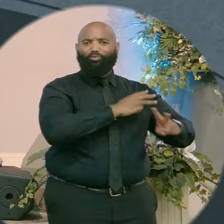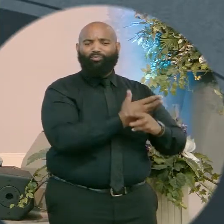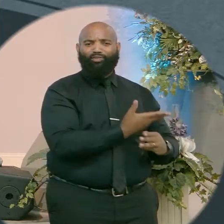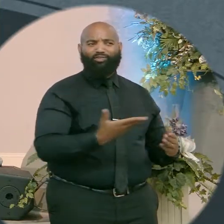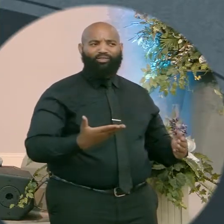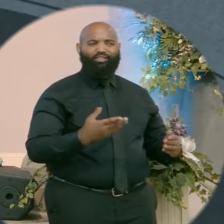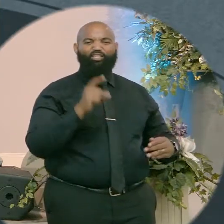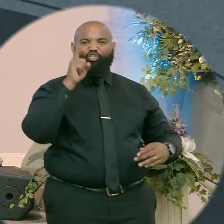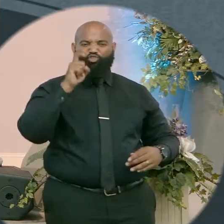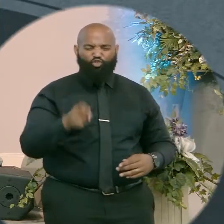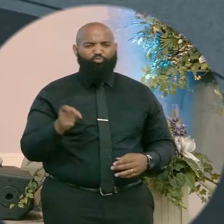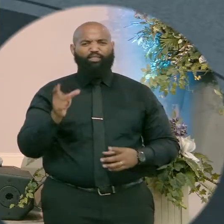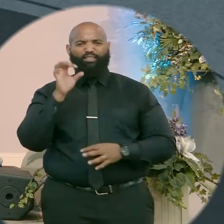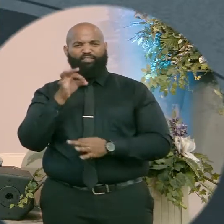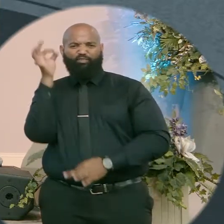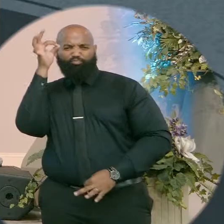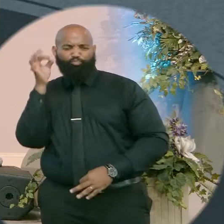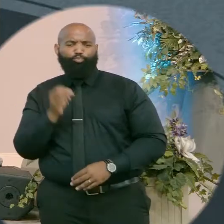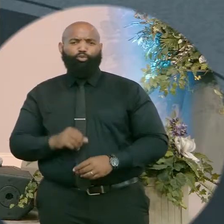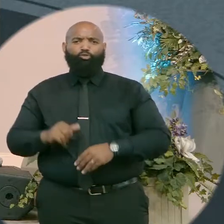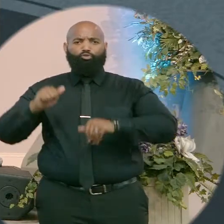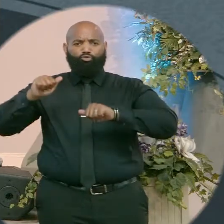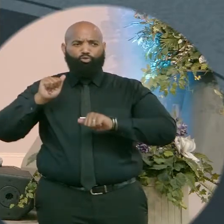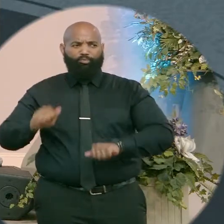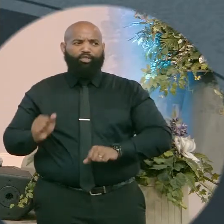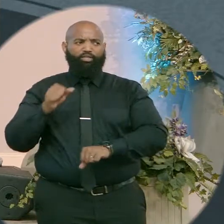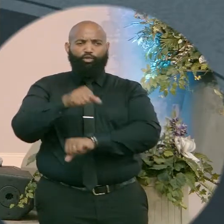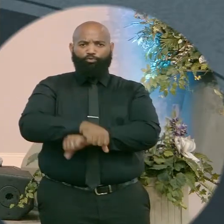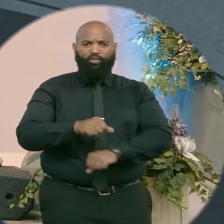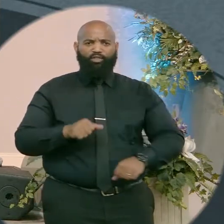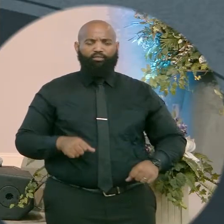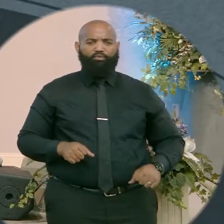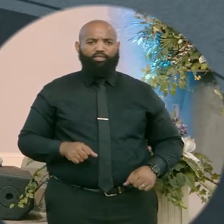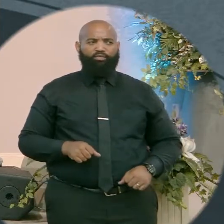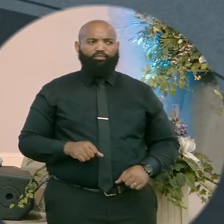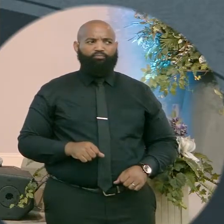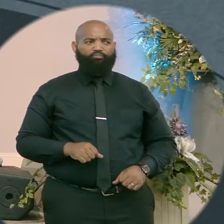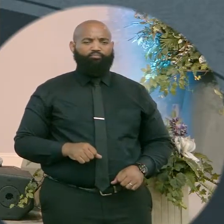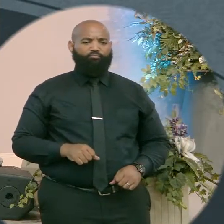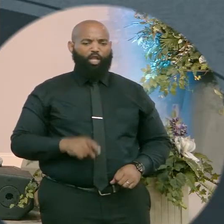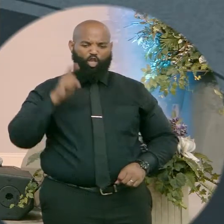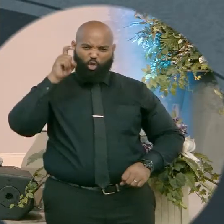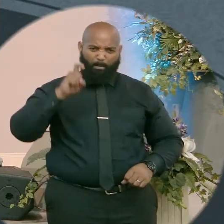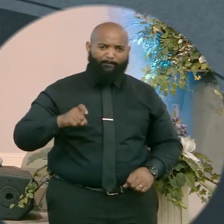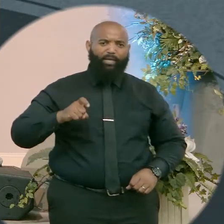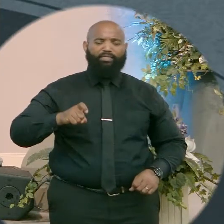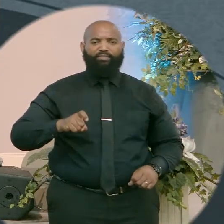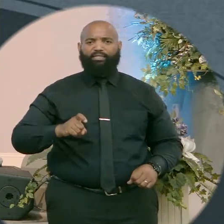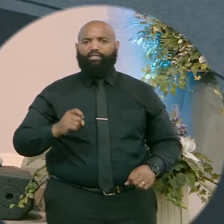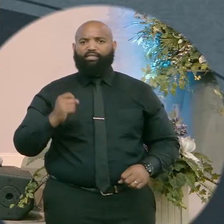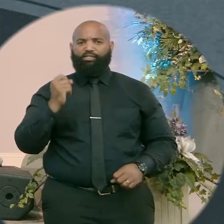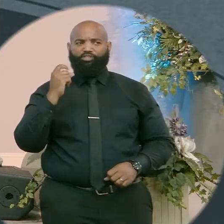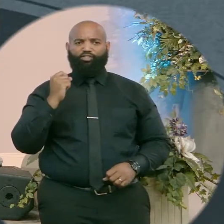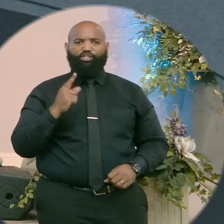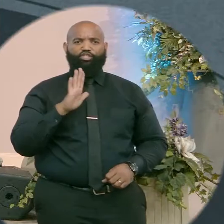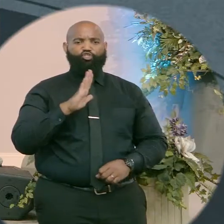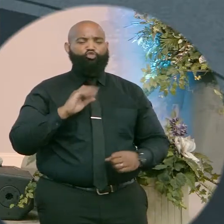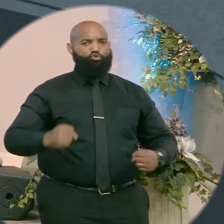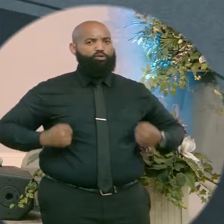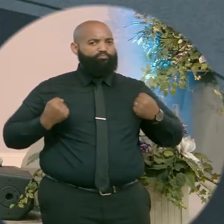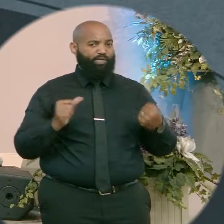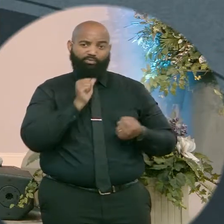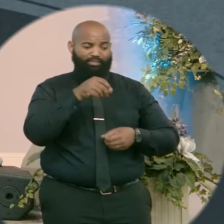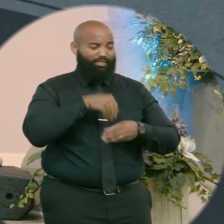can't use worldly clothes. You got to put on your armor. You got to put on your health and salvation. And you got to realize, wait a minute,